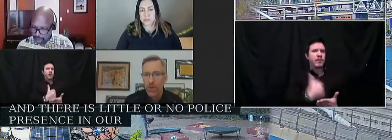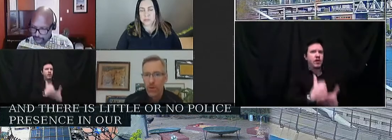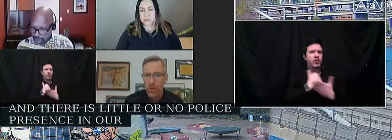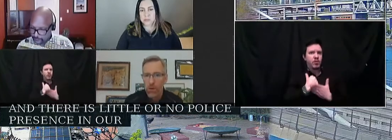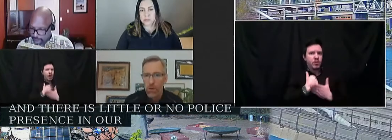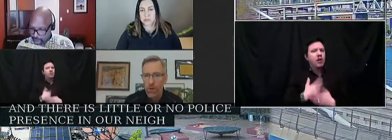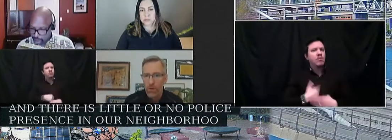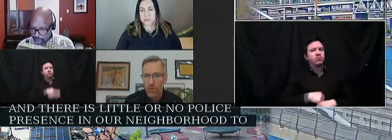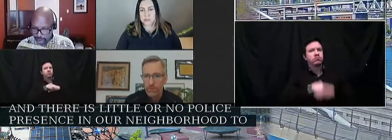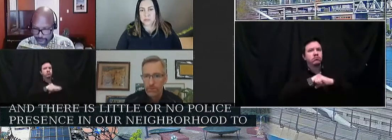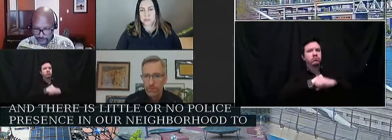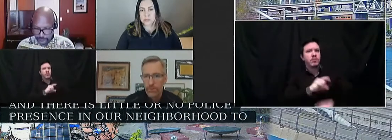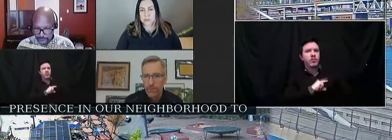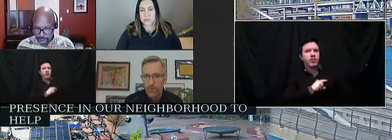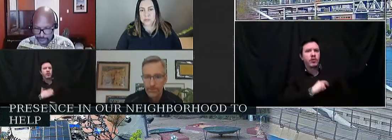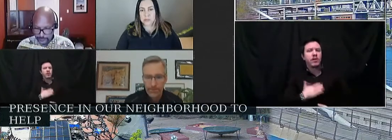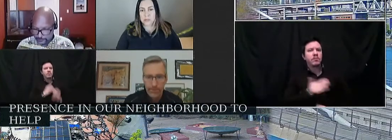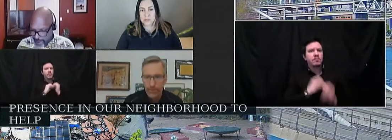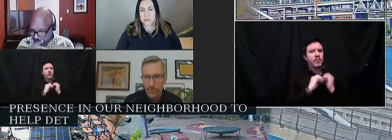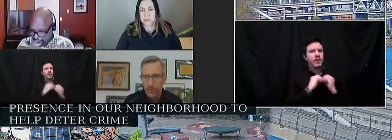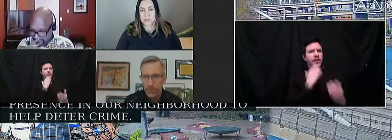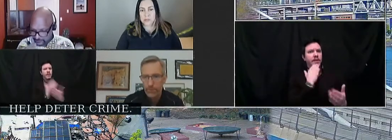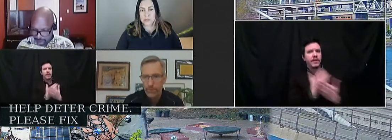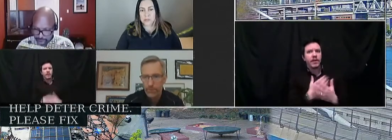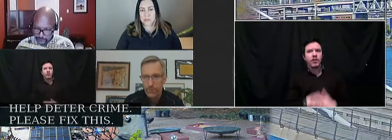crime. Please fix this. Thank you.